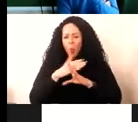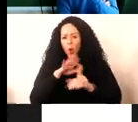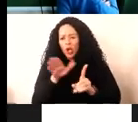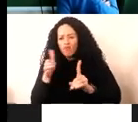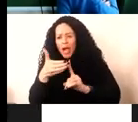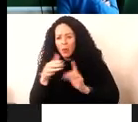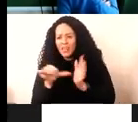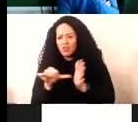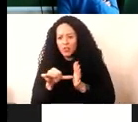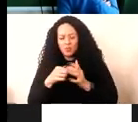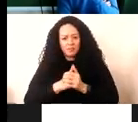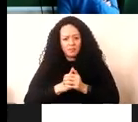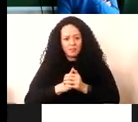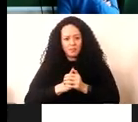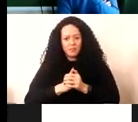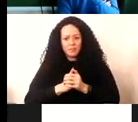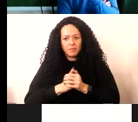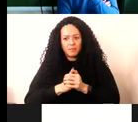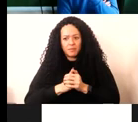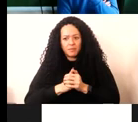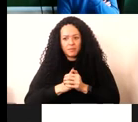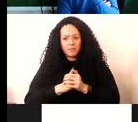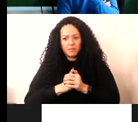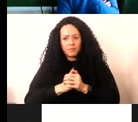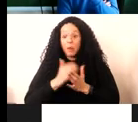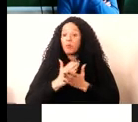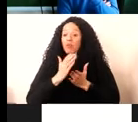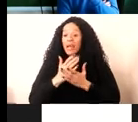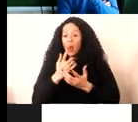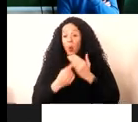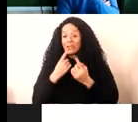But even so, we're only dealing with, as I say, these representative data types here.